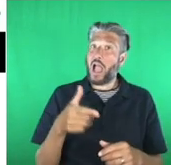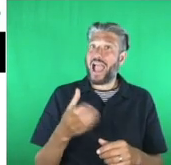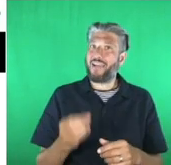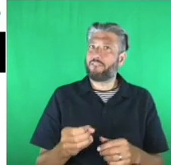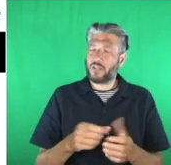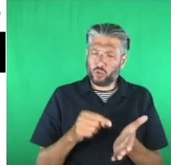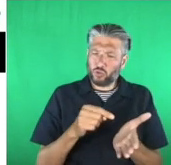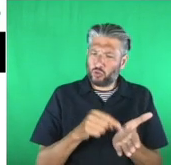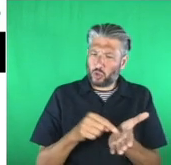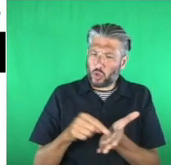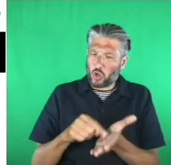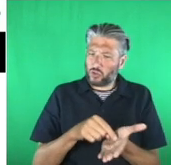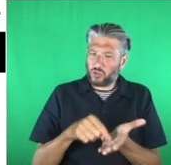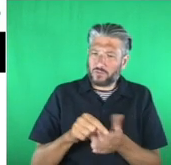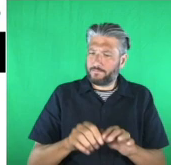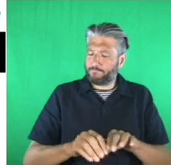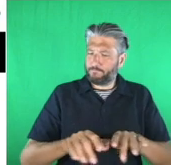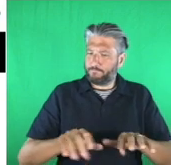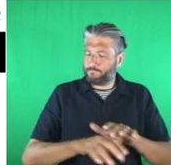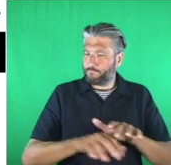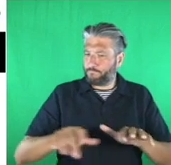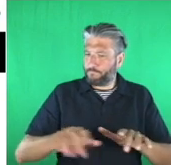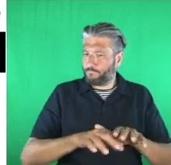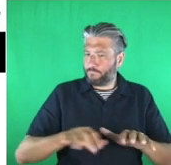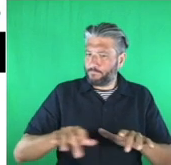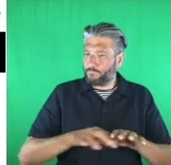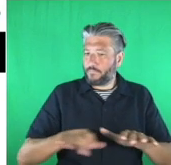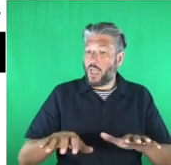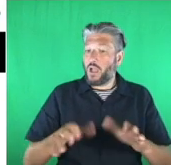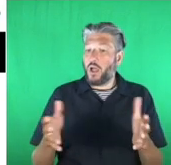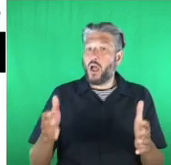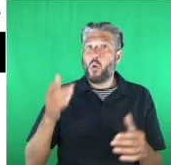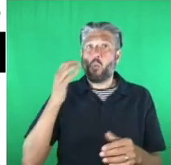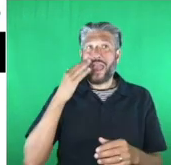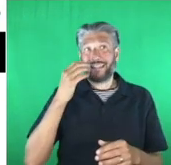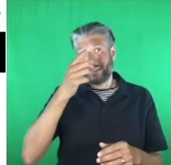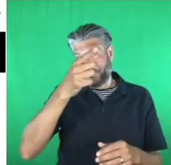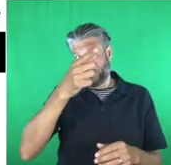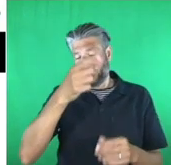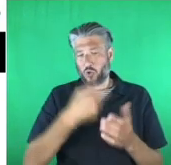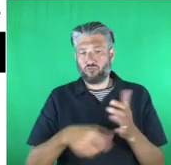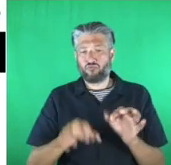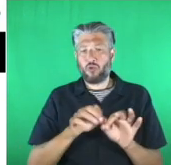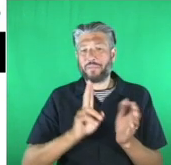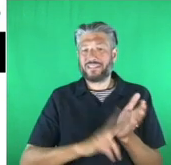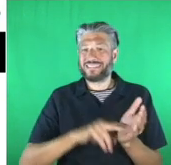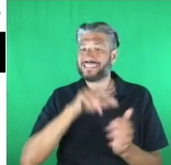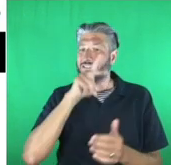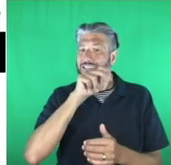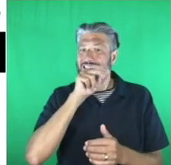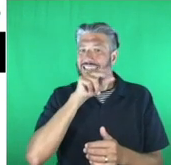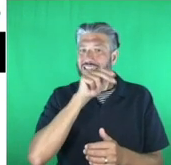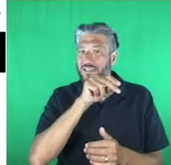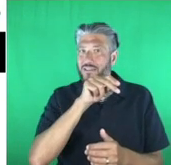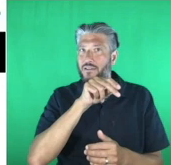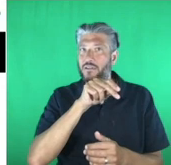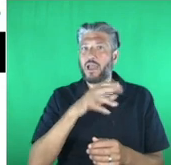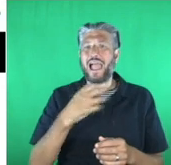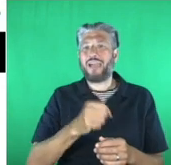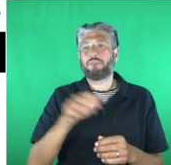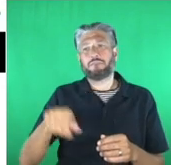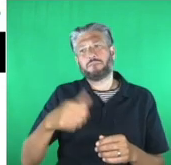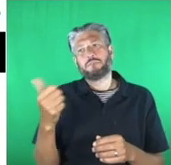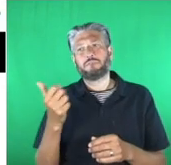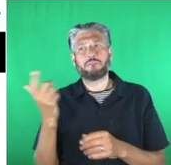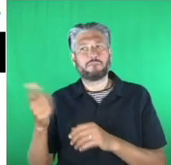And as Robin speaks, Gordon is typing what's being said on an external keyboard. And I'm reading